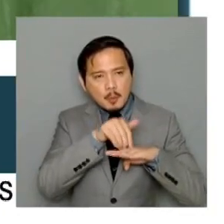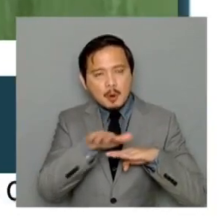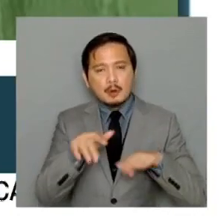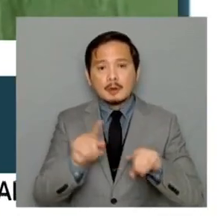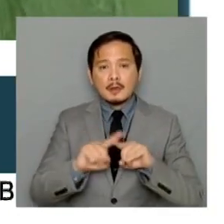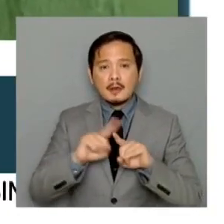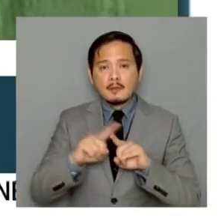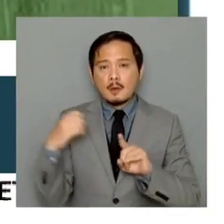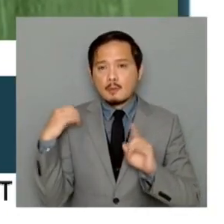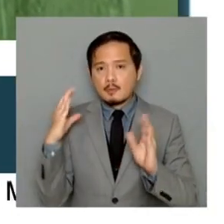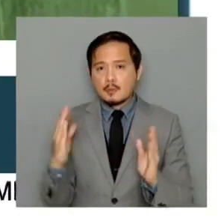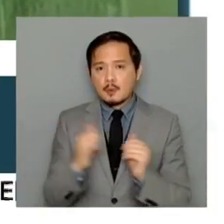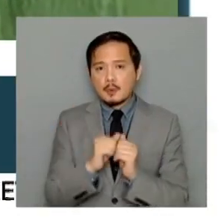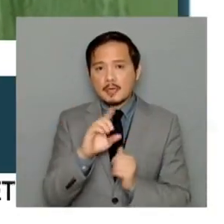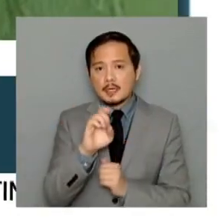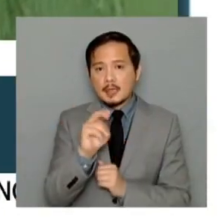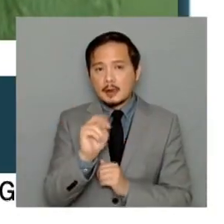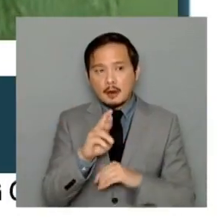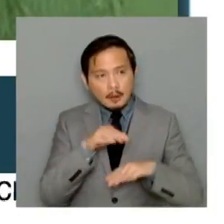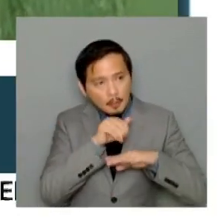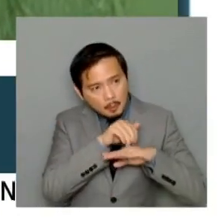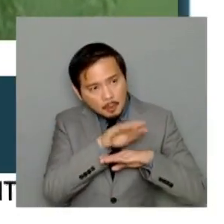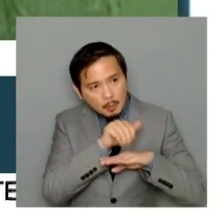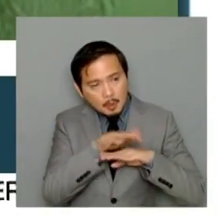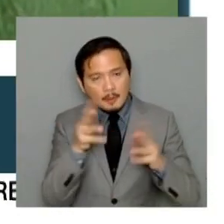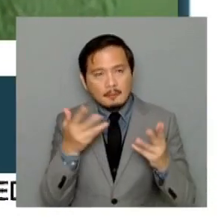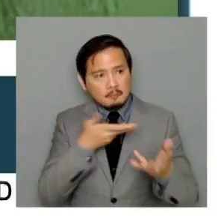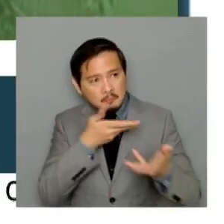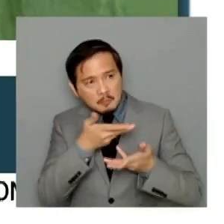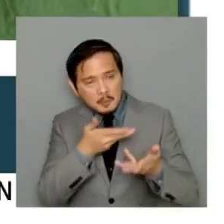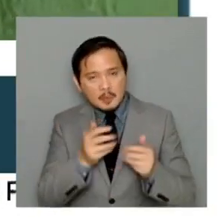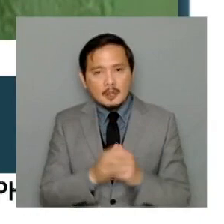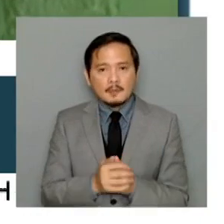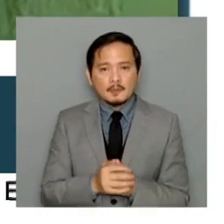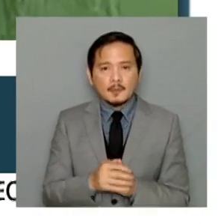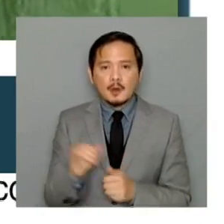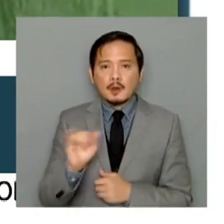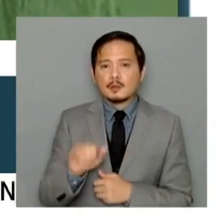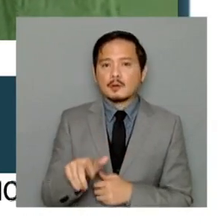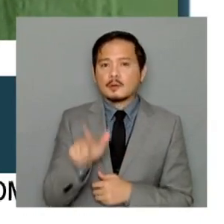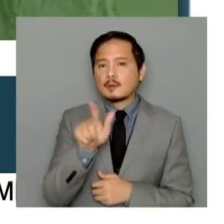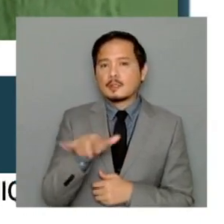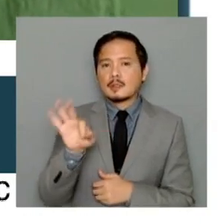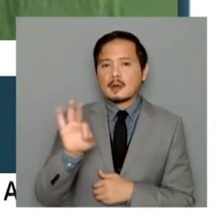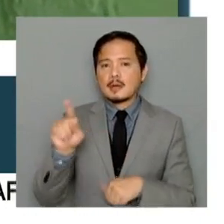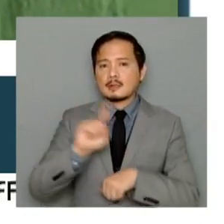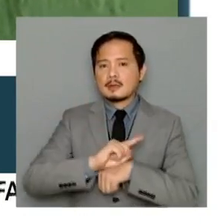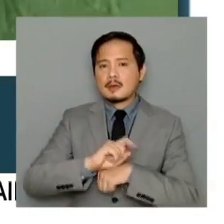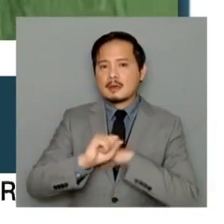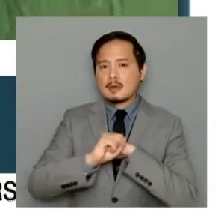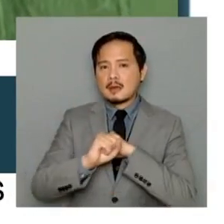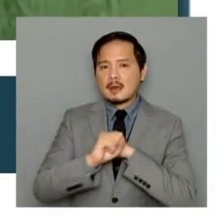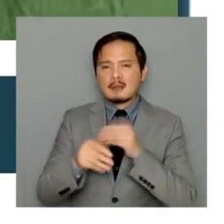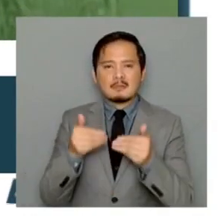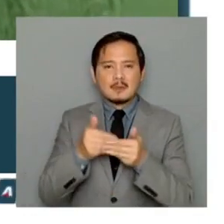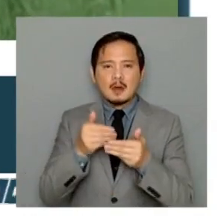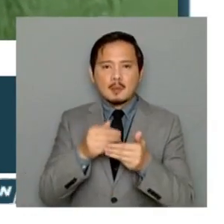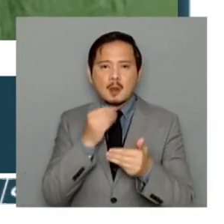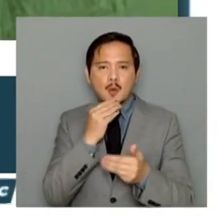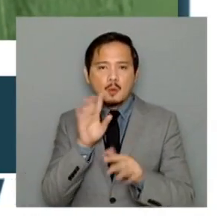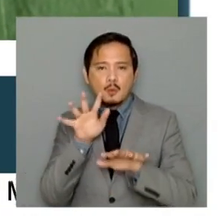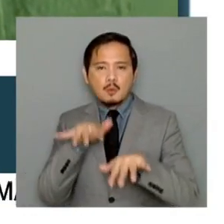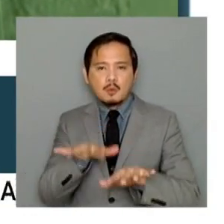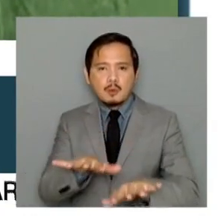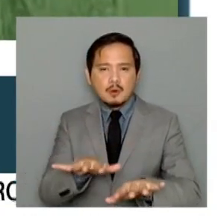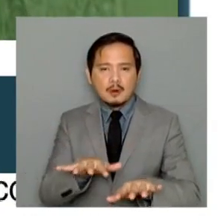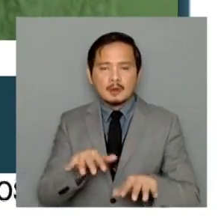officials of the DNR. And we also held a 29-day campaign beside the river to protect our river from